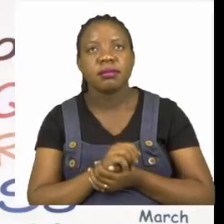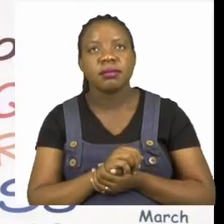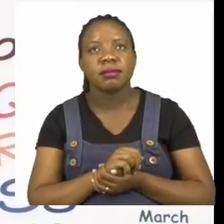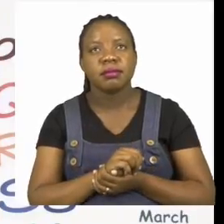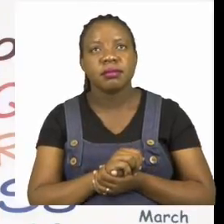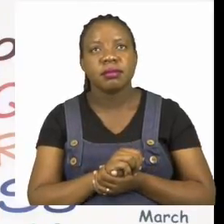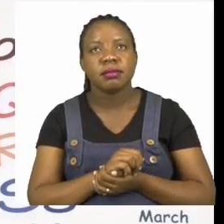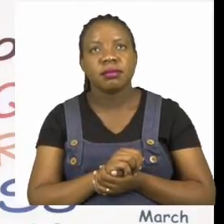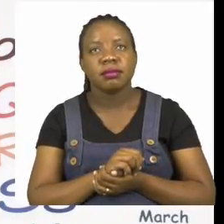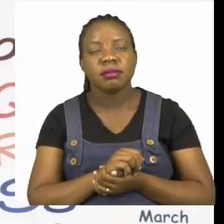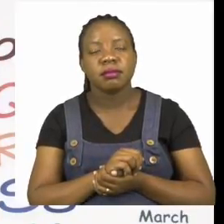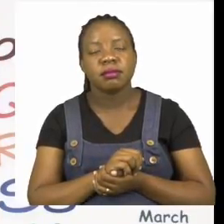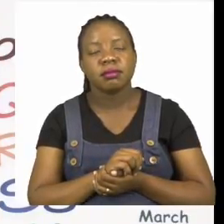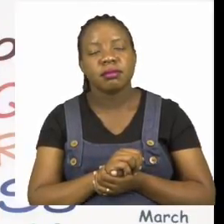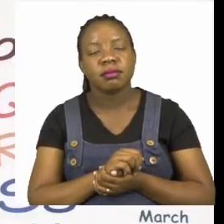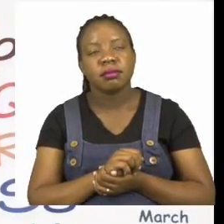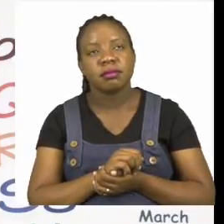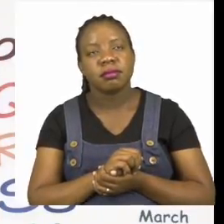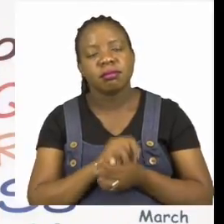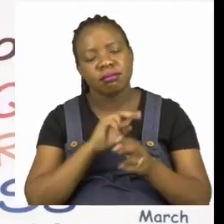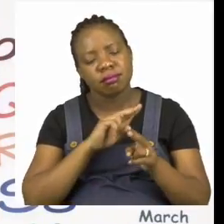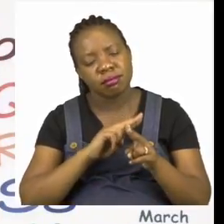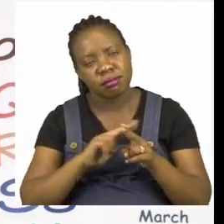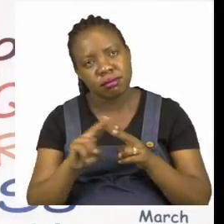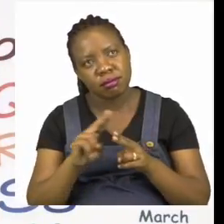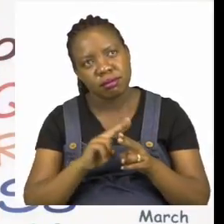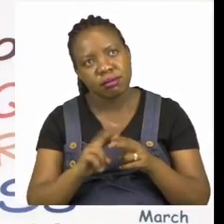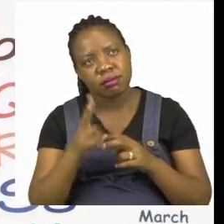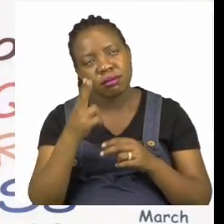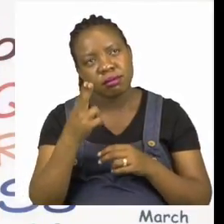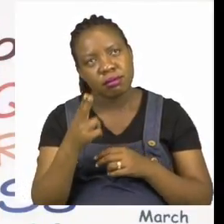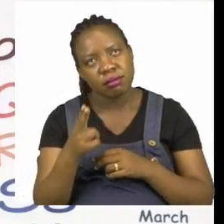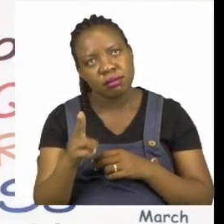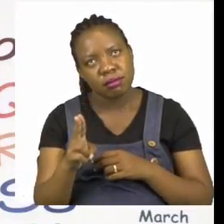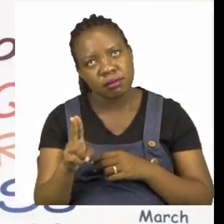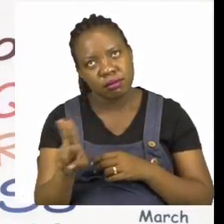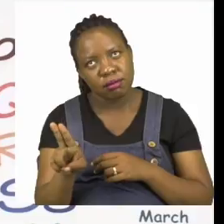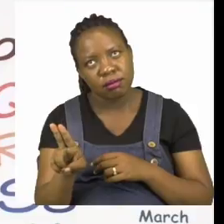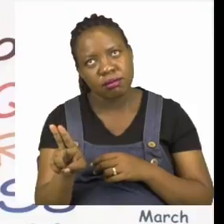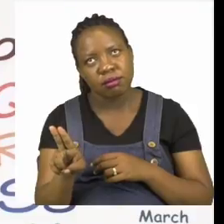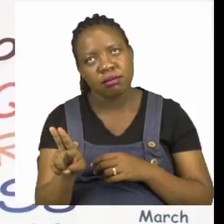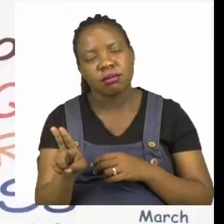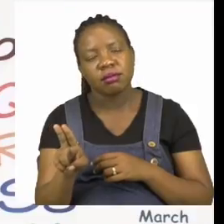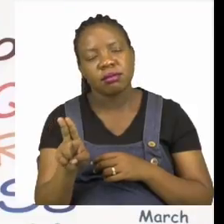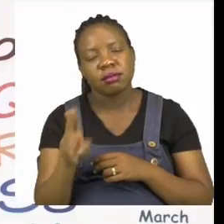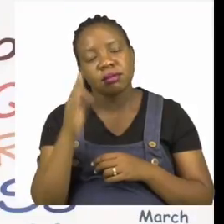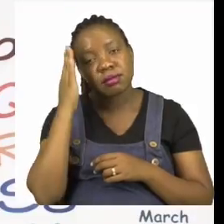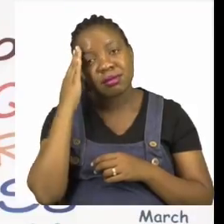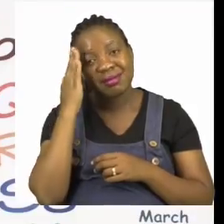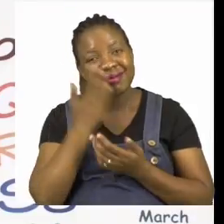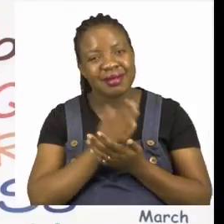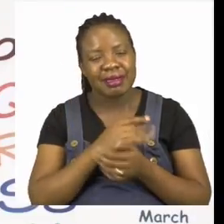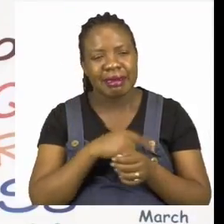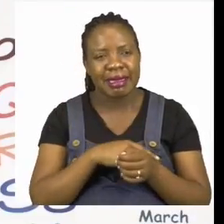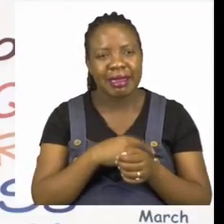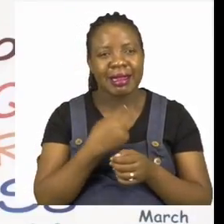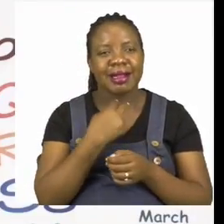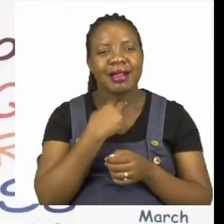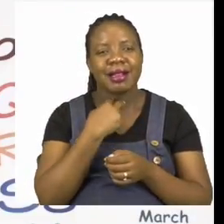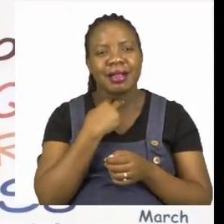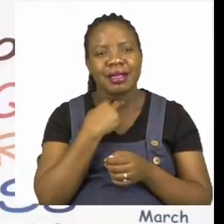Take your time when you're doing story sums. I know sometimes it can be tricky but once you know what to do it'll be so much fun.